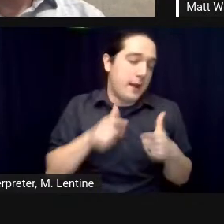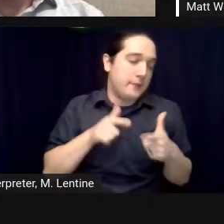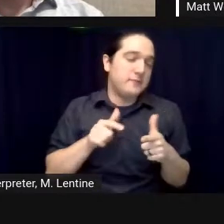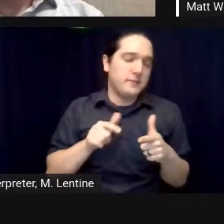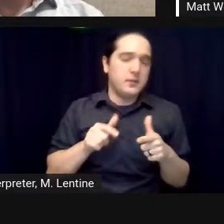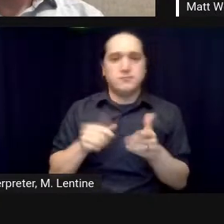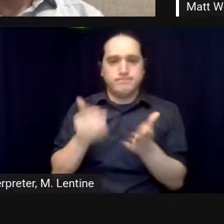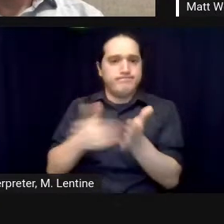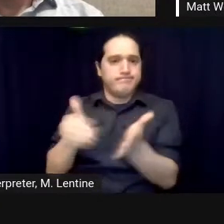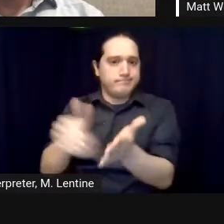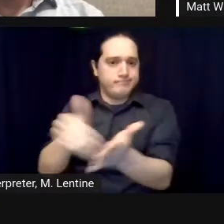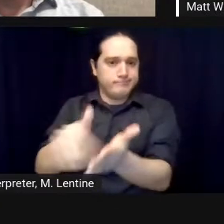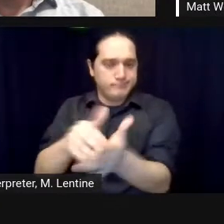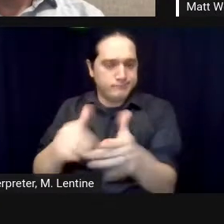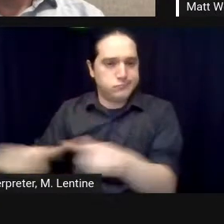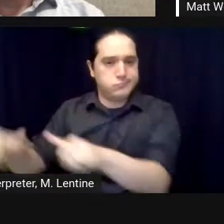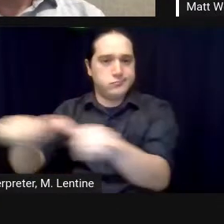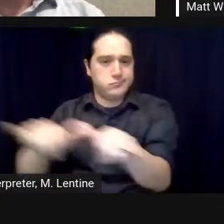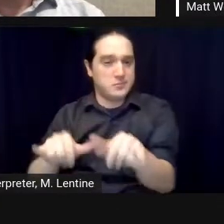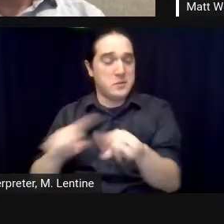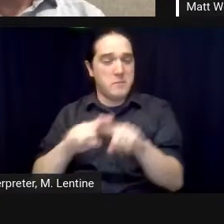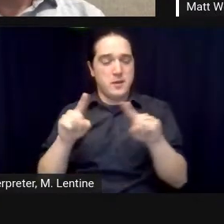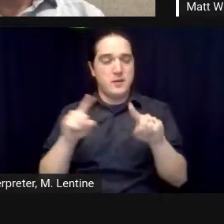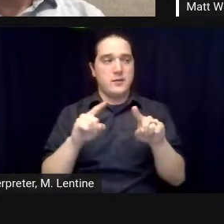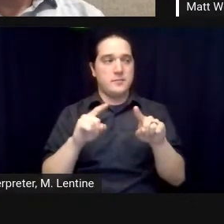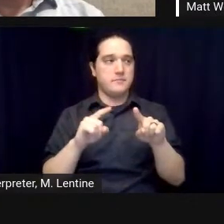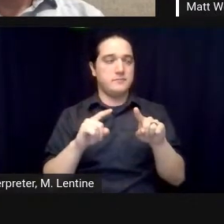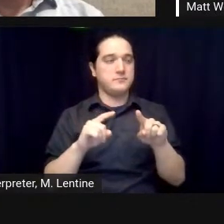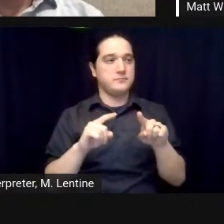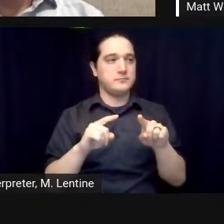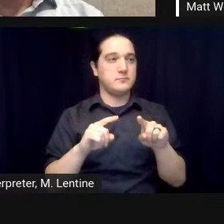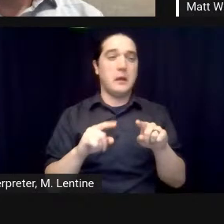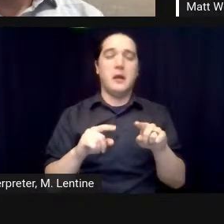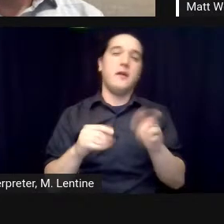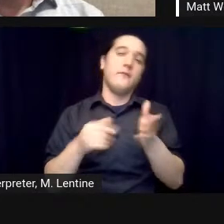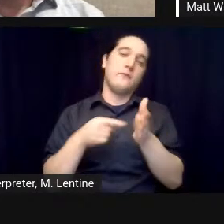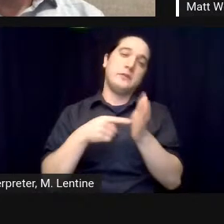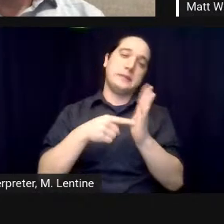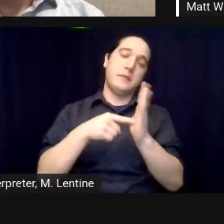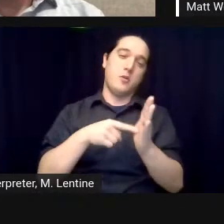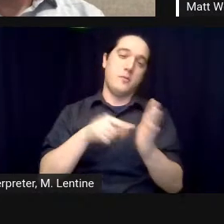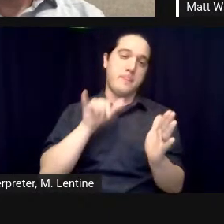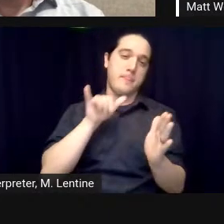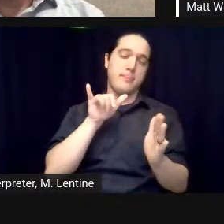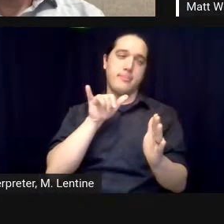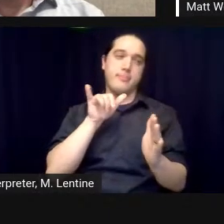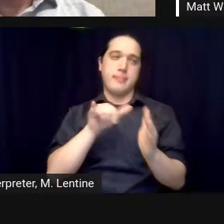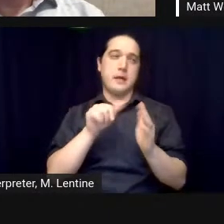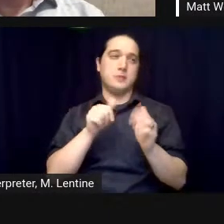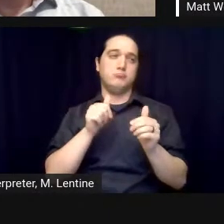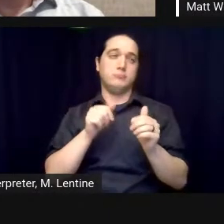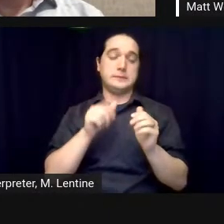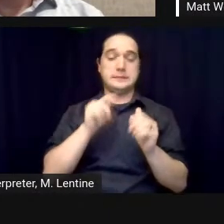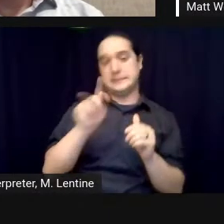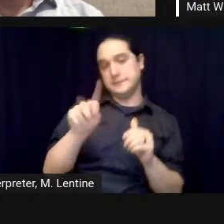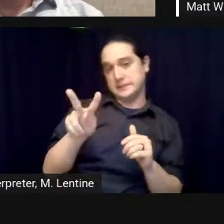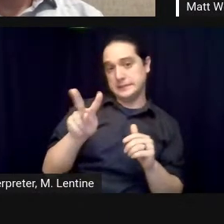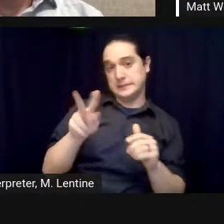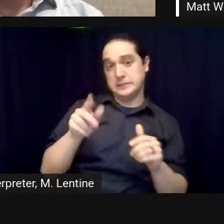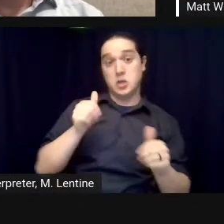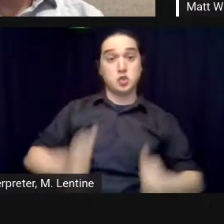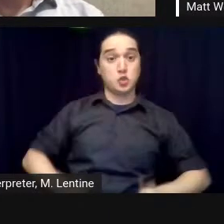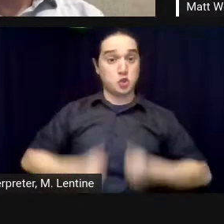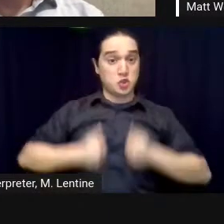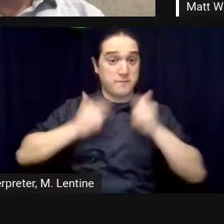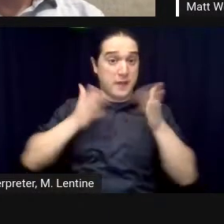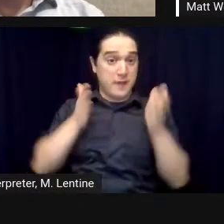links and of course the television show um survivor comes to mind um considering all the ecological challenges inside but i